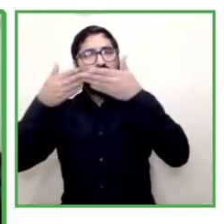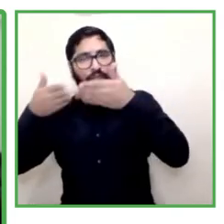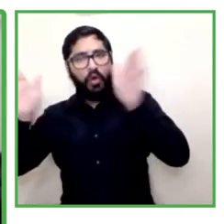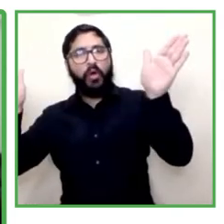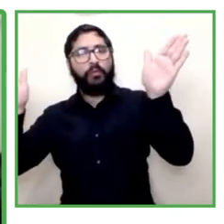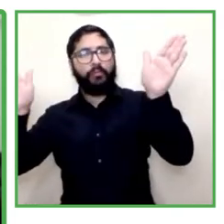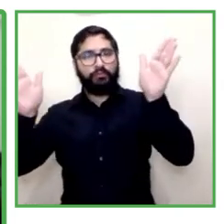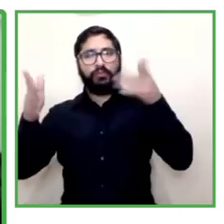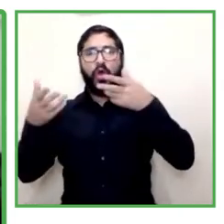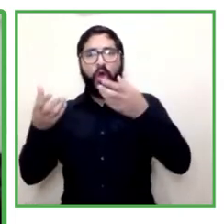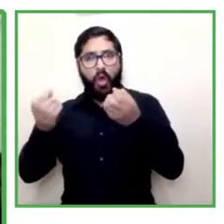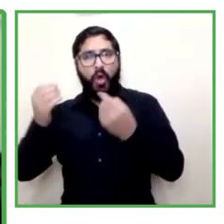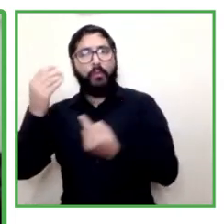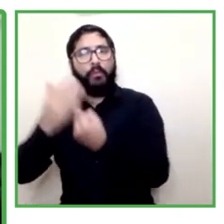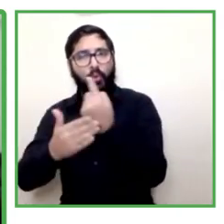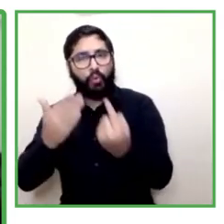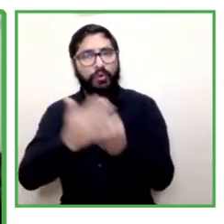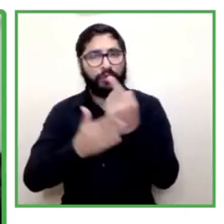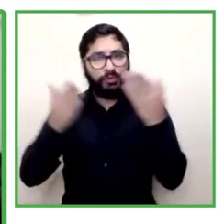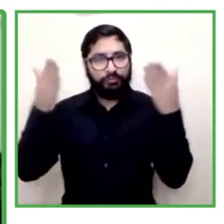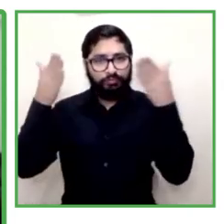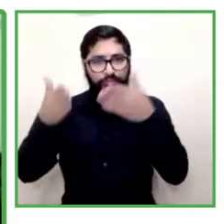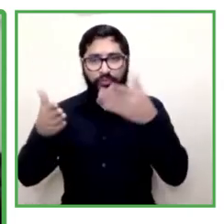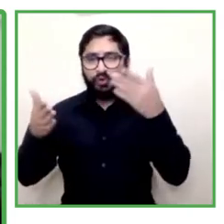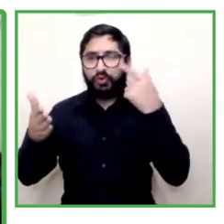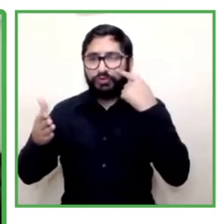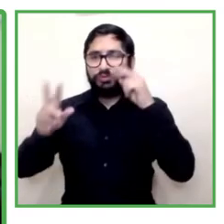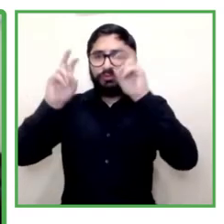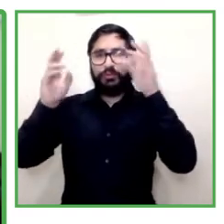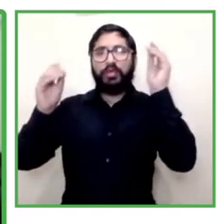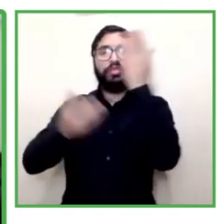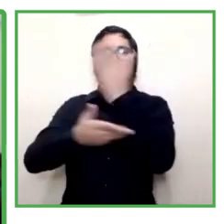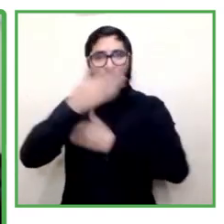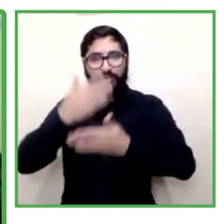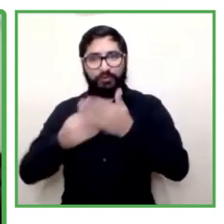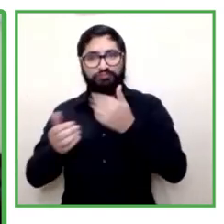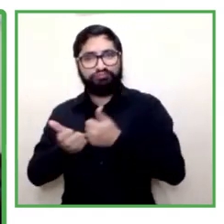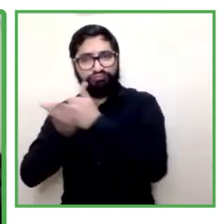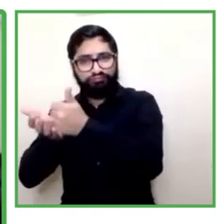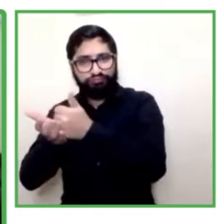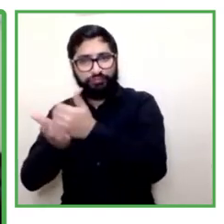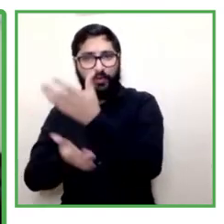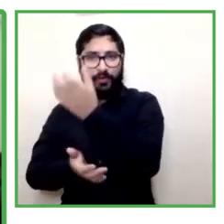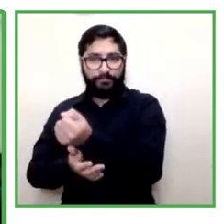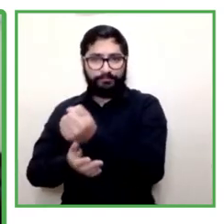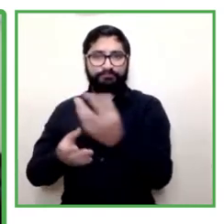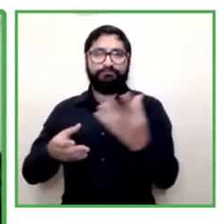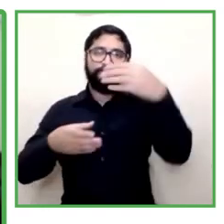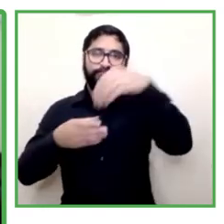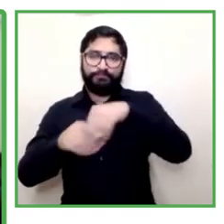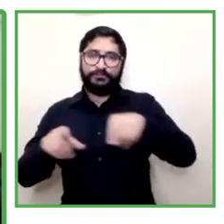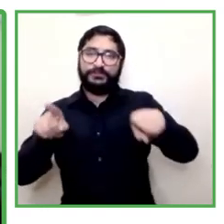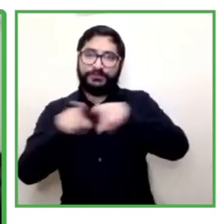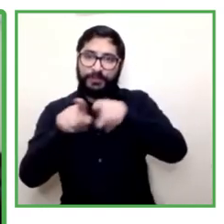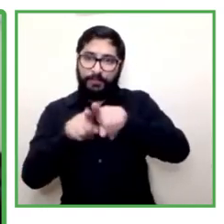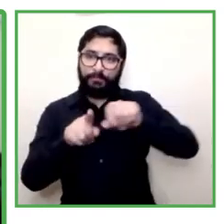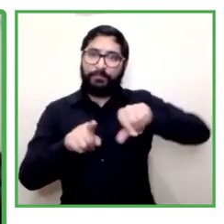and for giving us the opportunity of getting to know all the cooperatives and opportunities generated by this